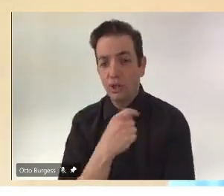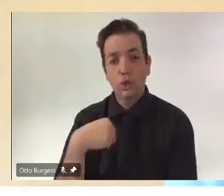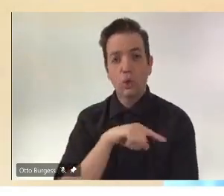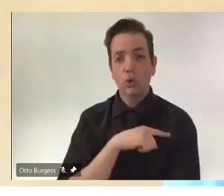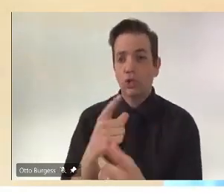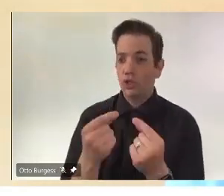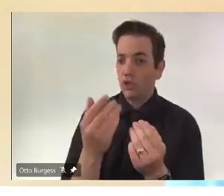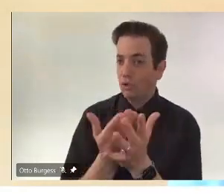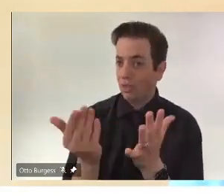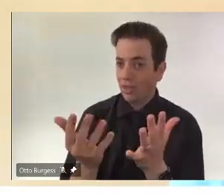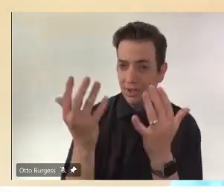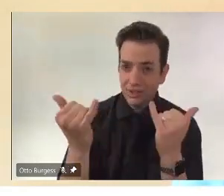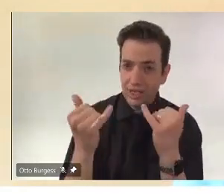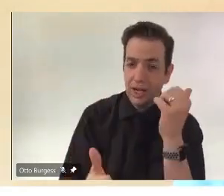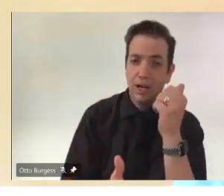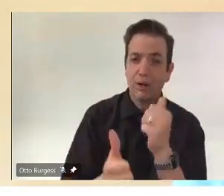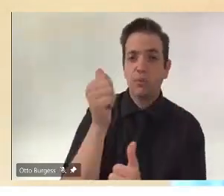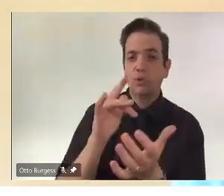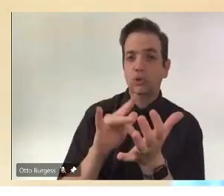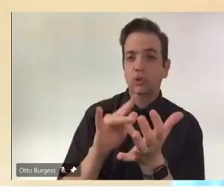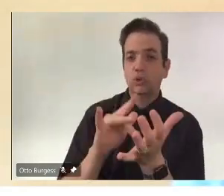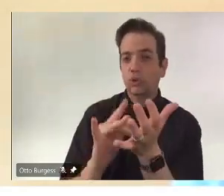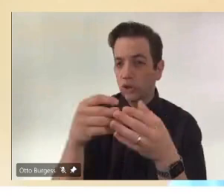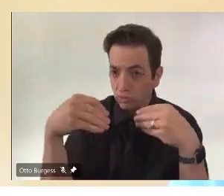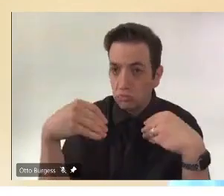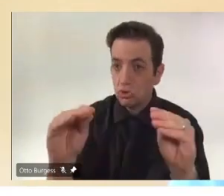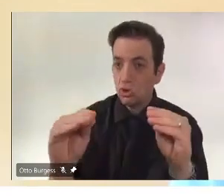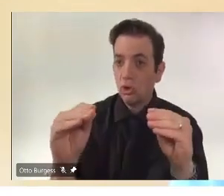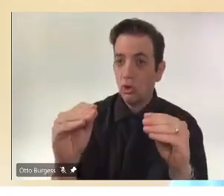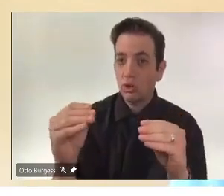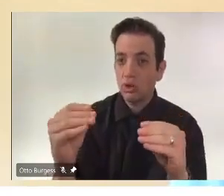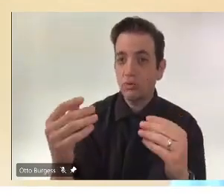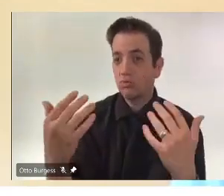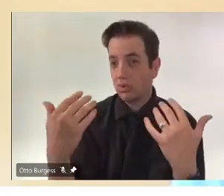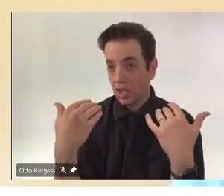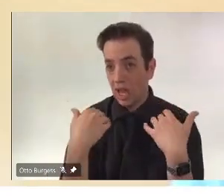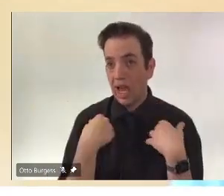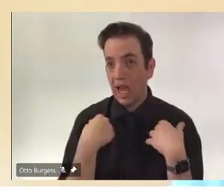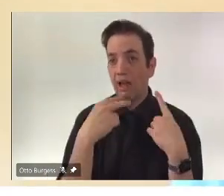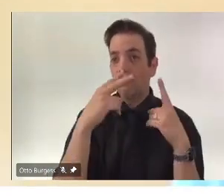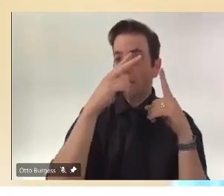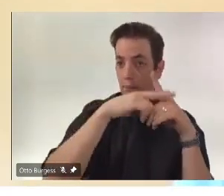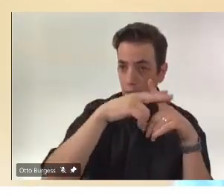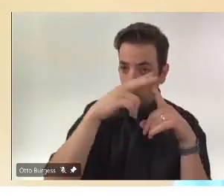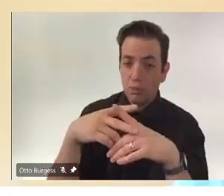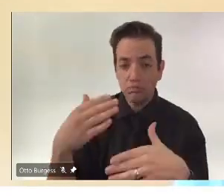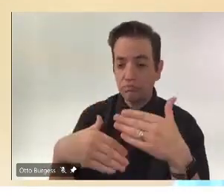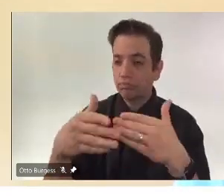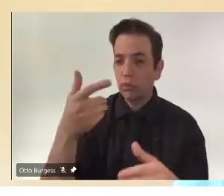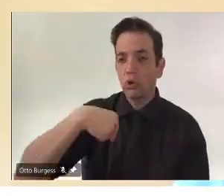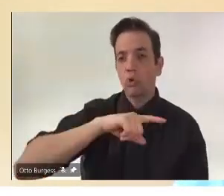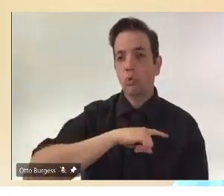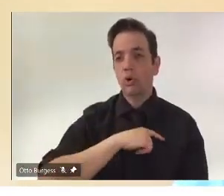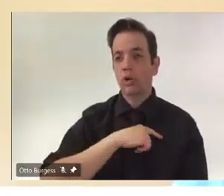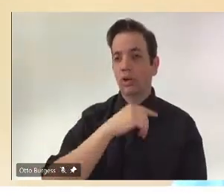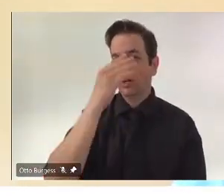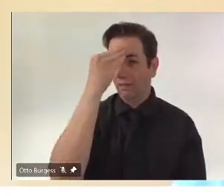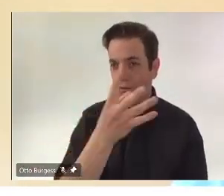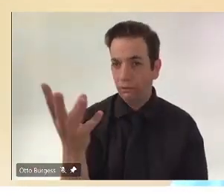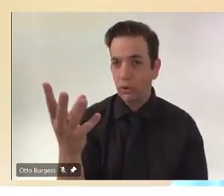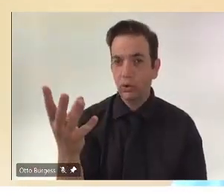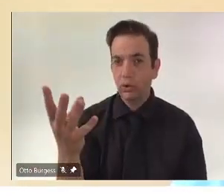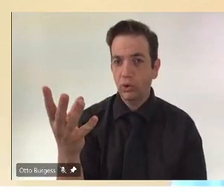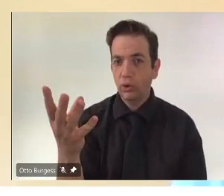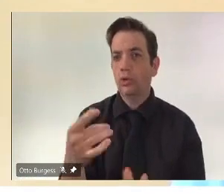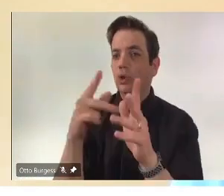functioning by booking appointments or just doing it different ways. So we're going to provide some clarity on that and direct people to proper phone numbers and proper